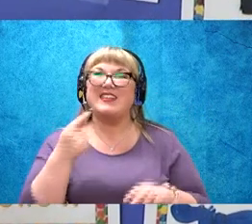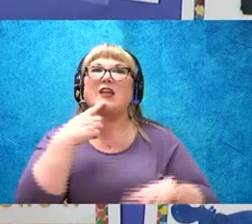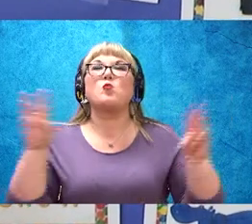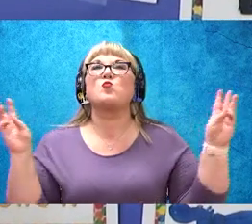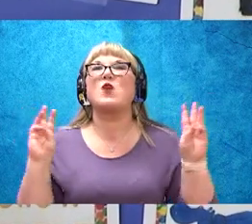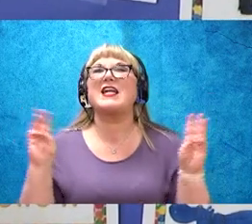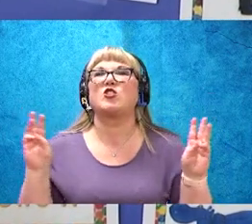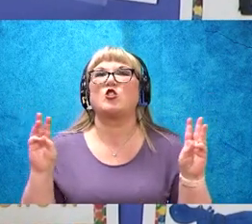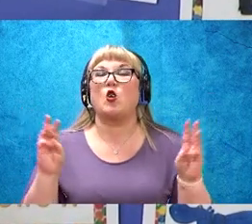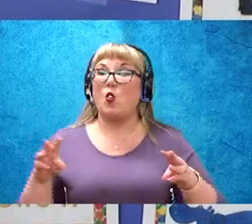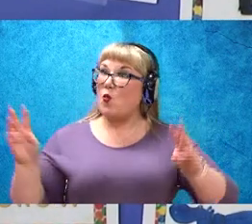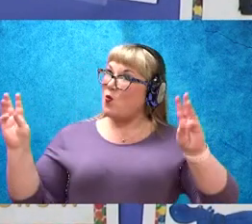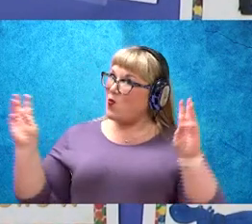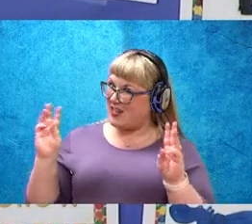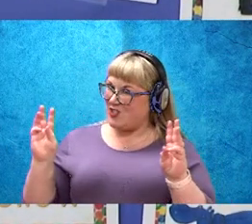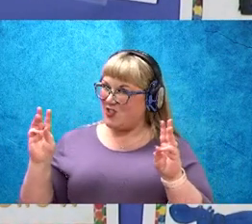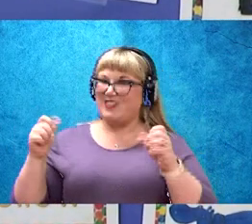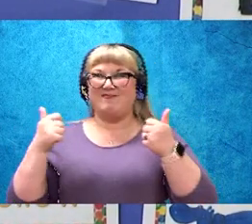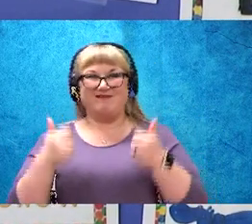Winter.